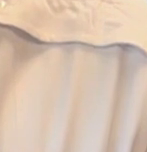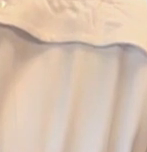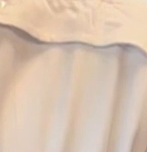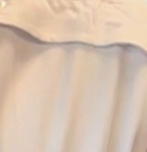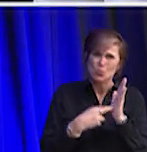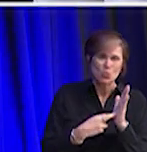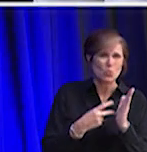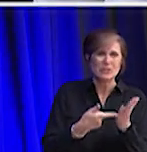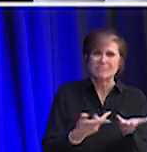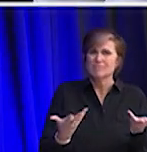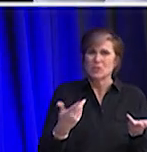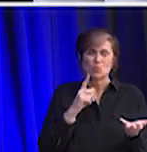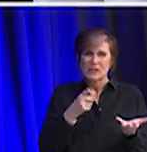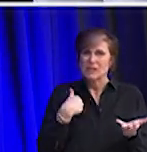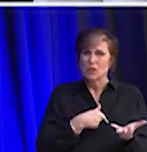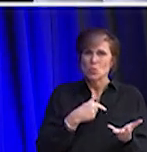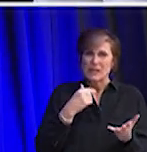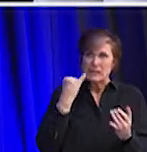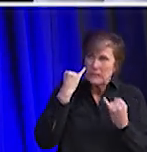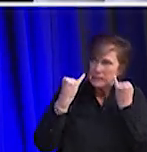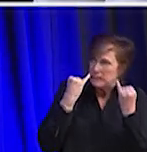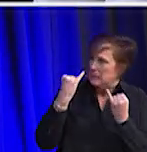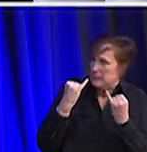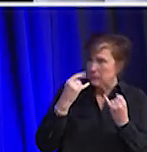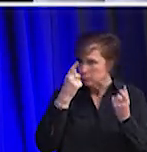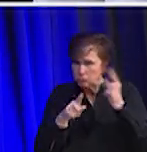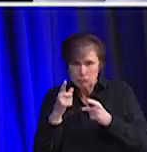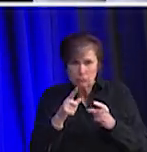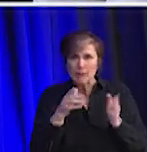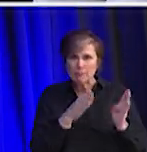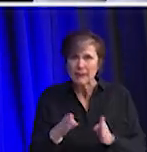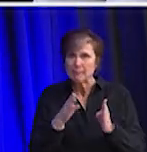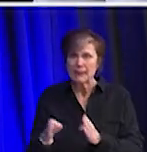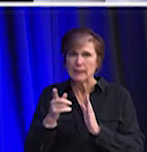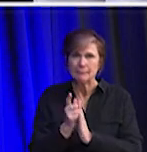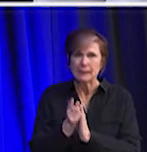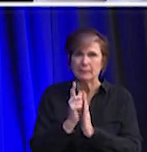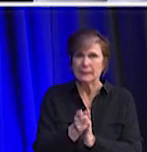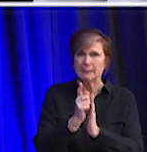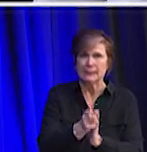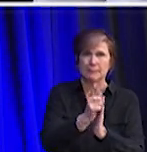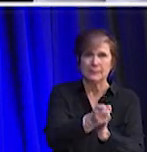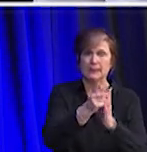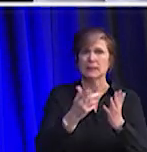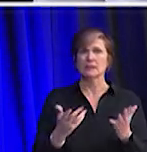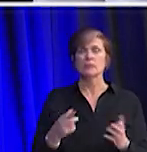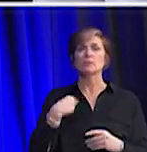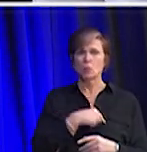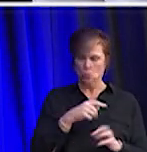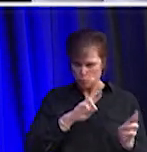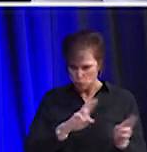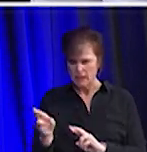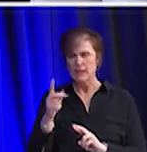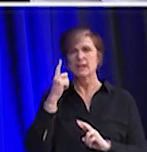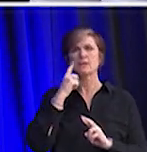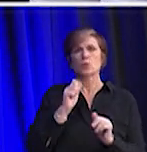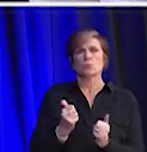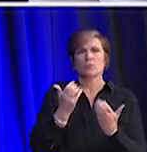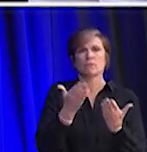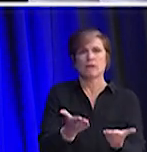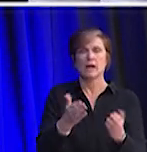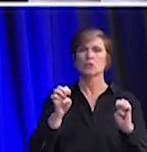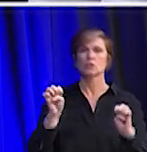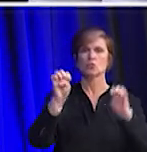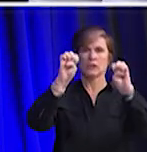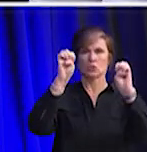DeKalb County. This county depends on this government to provide critical essential services. There will